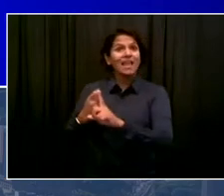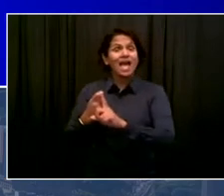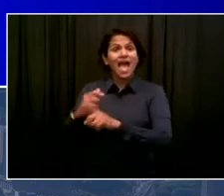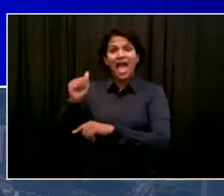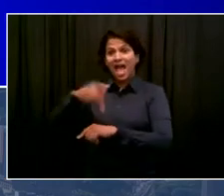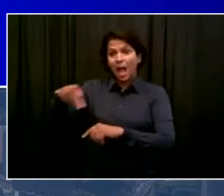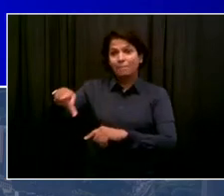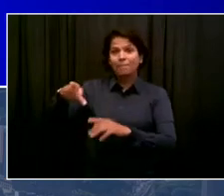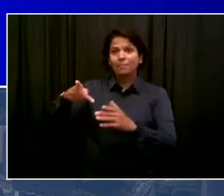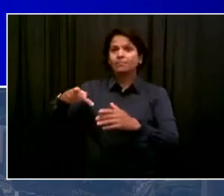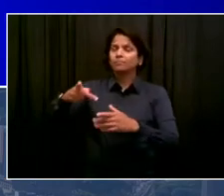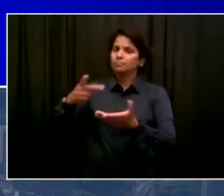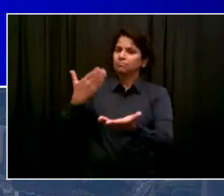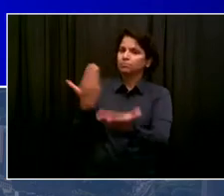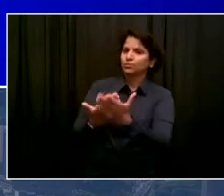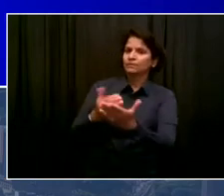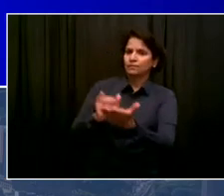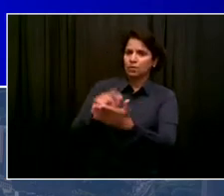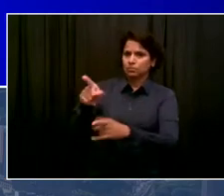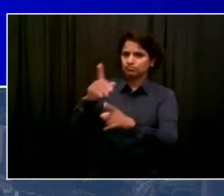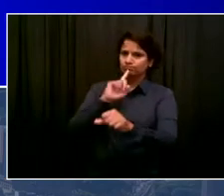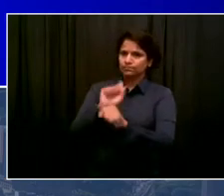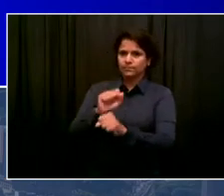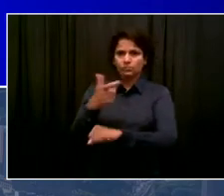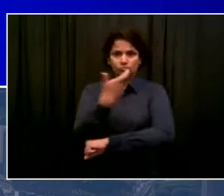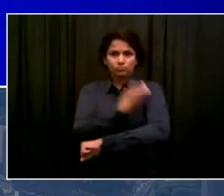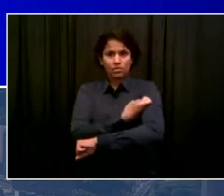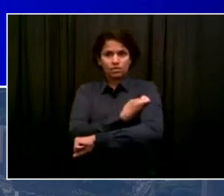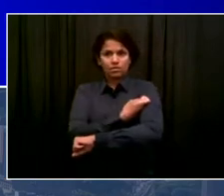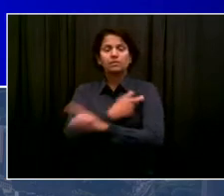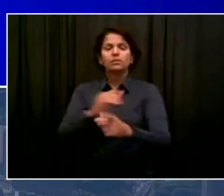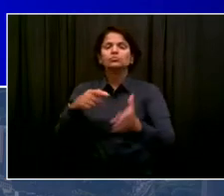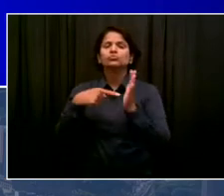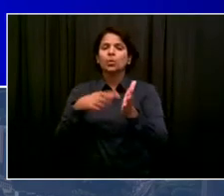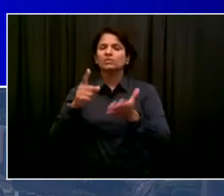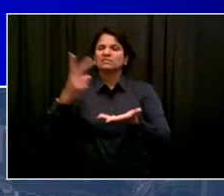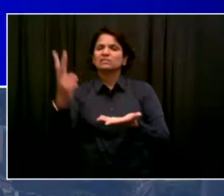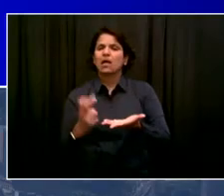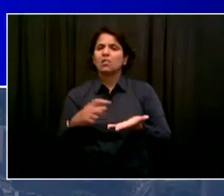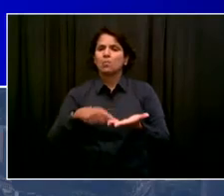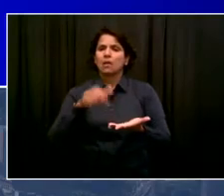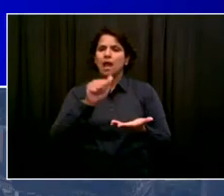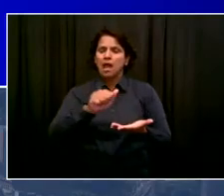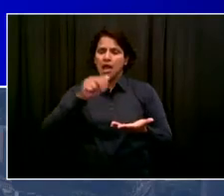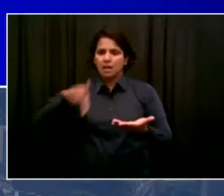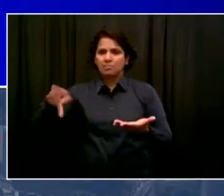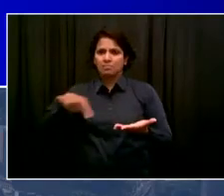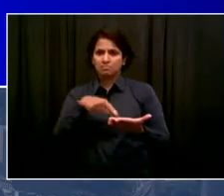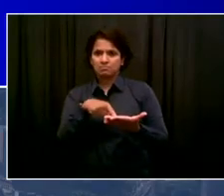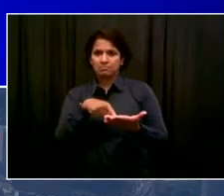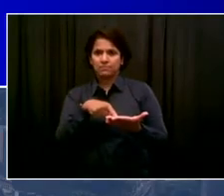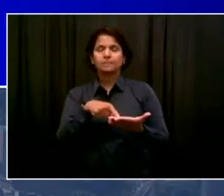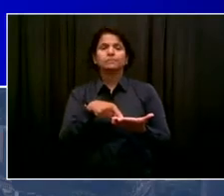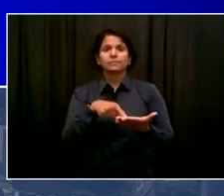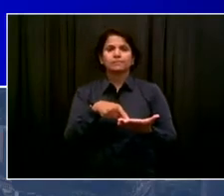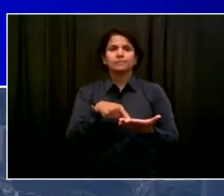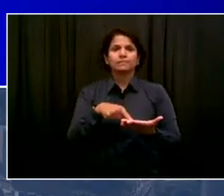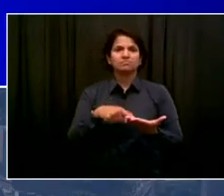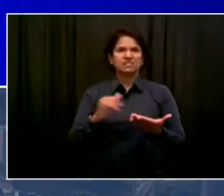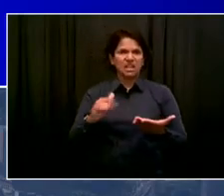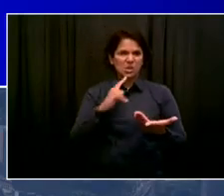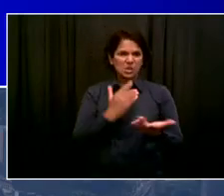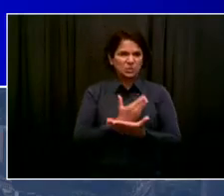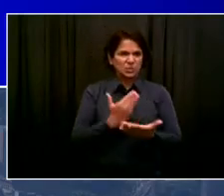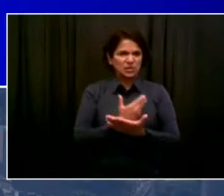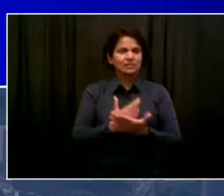Urge everyone, get that app. It will make things simpler in a world in which more and more there's going to be a